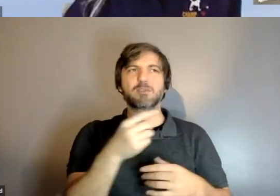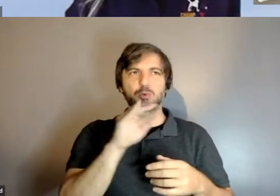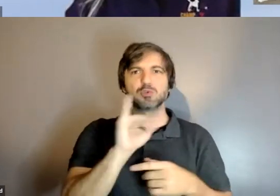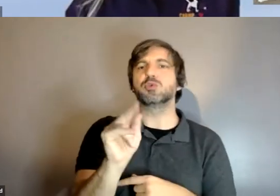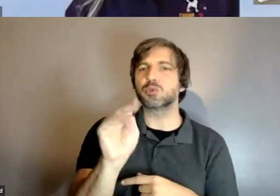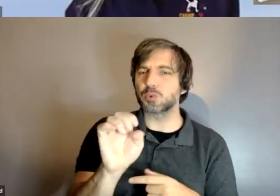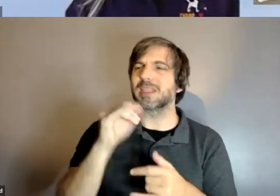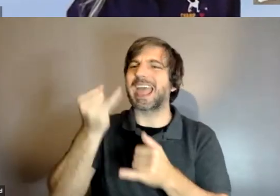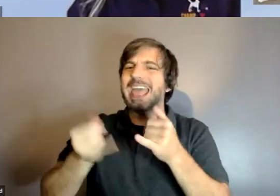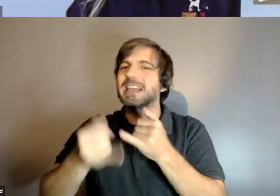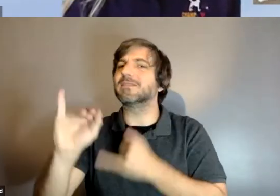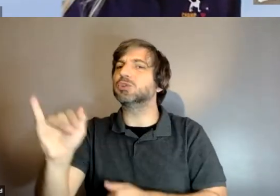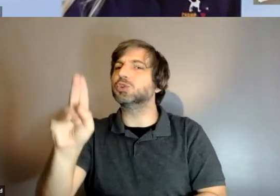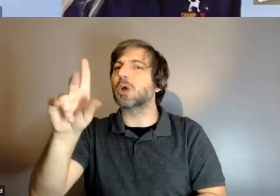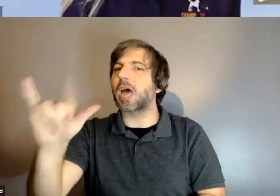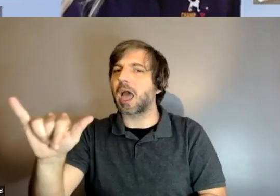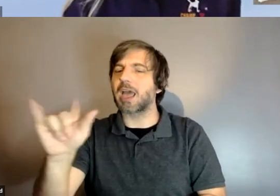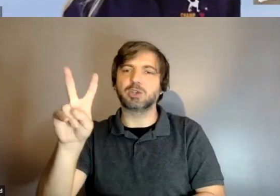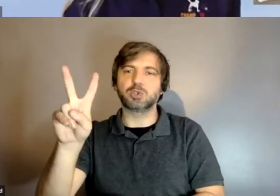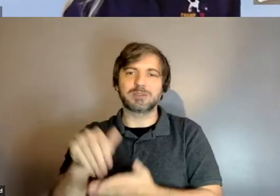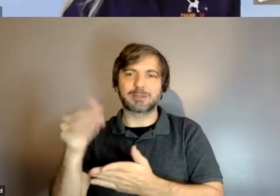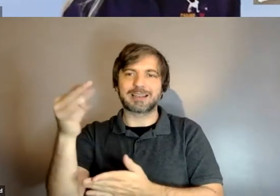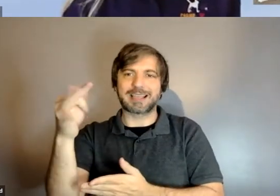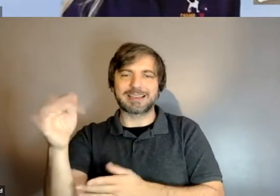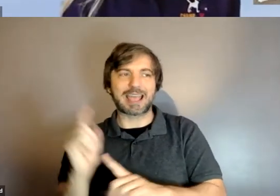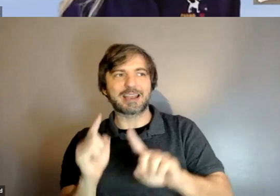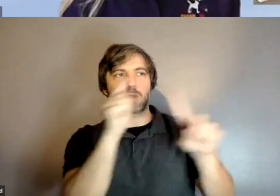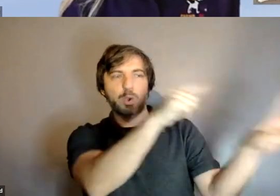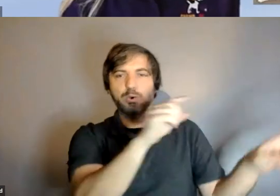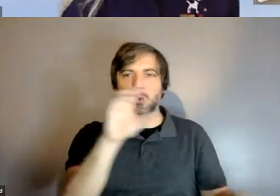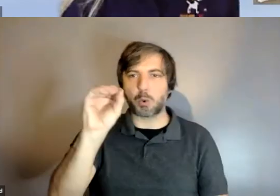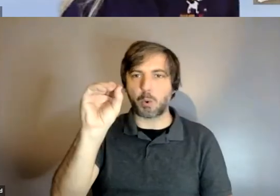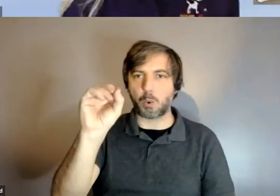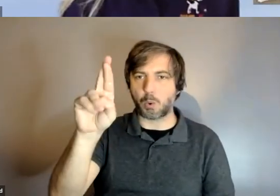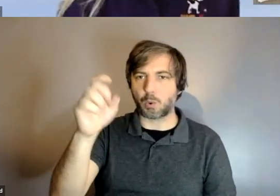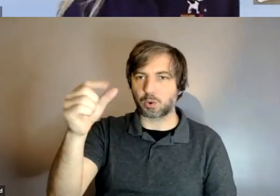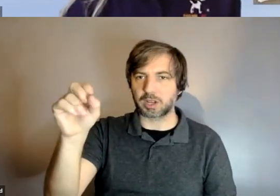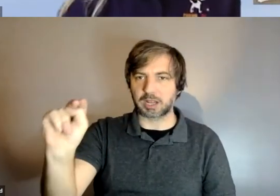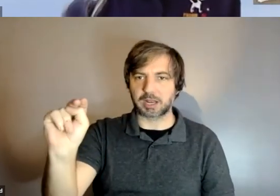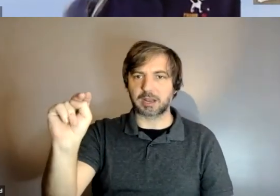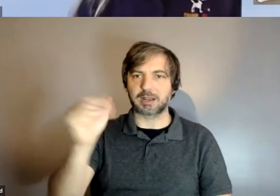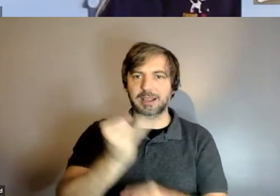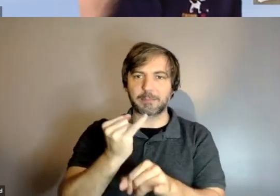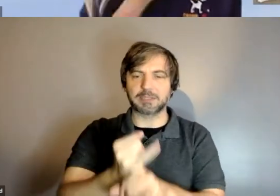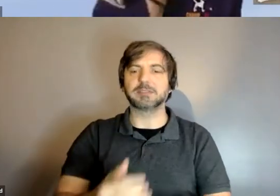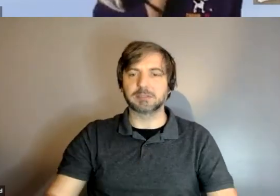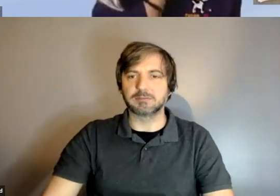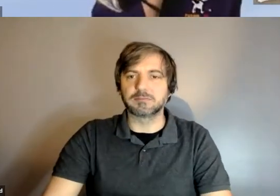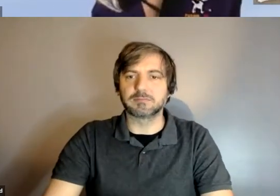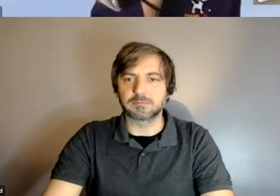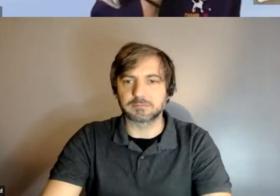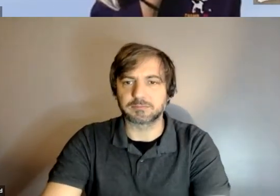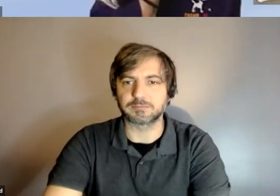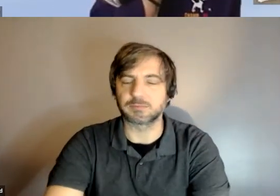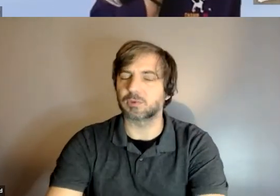july 2019 to oregon campus and then i i actually left there they cook for you um probably the best